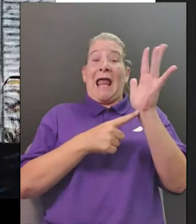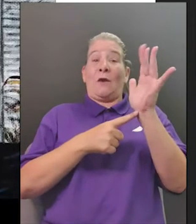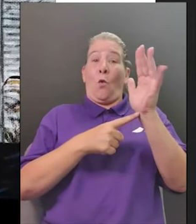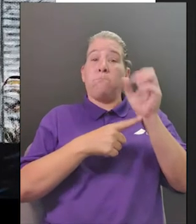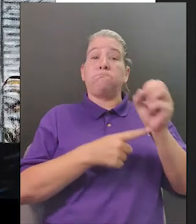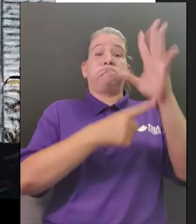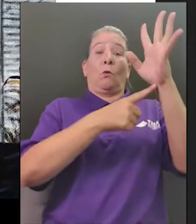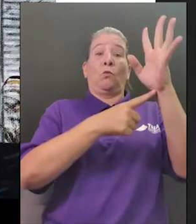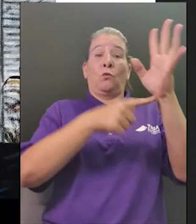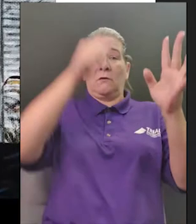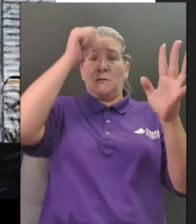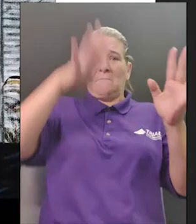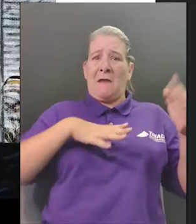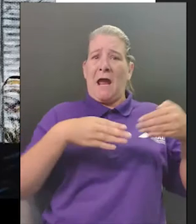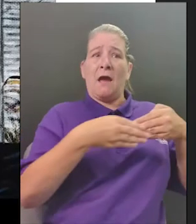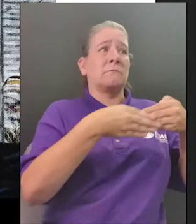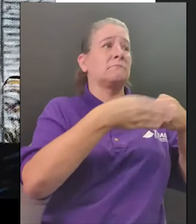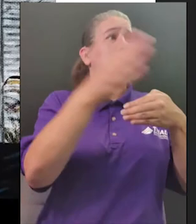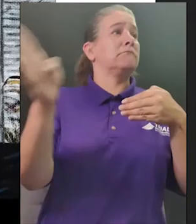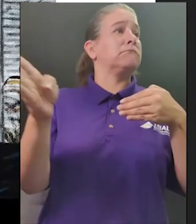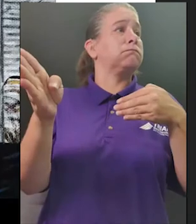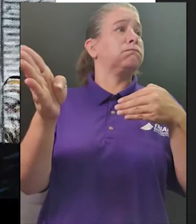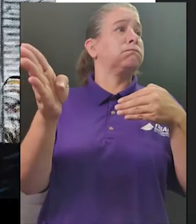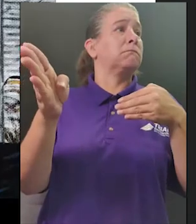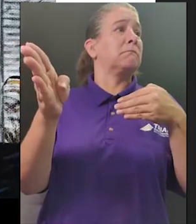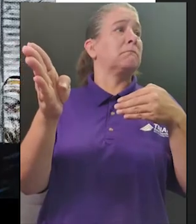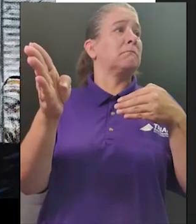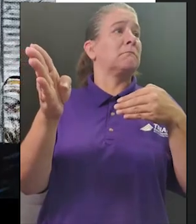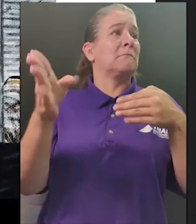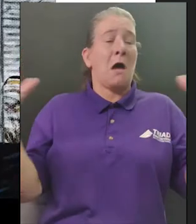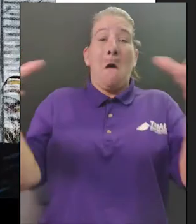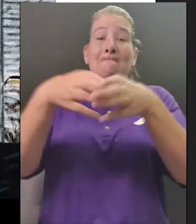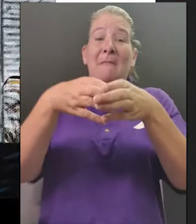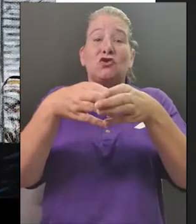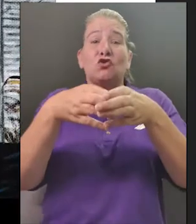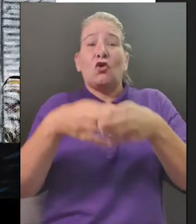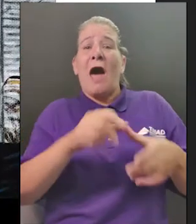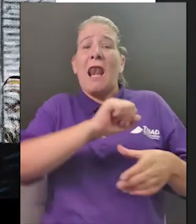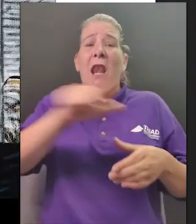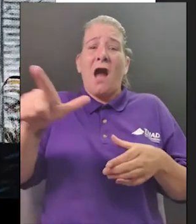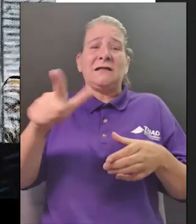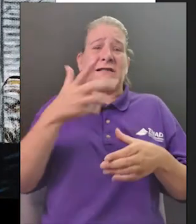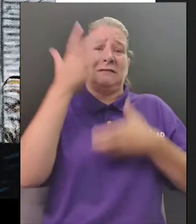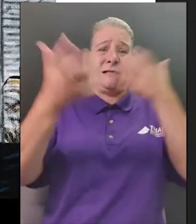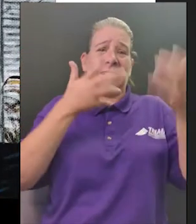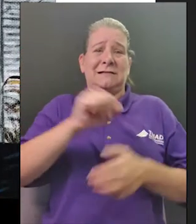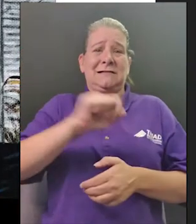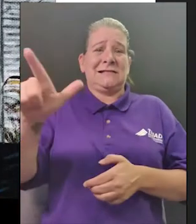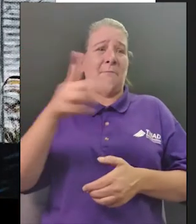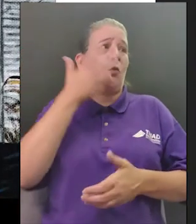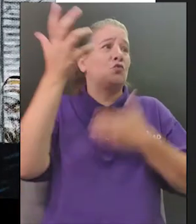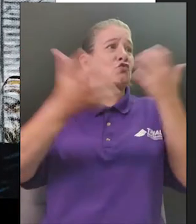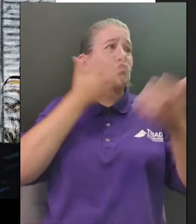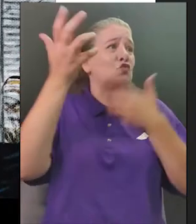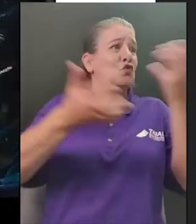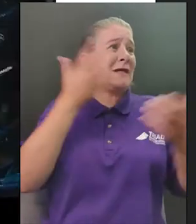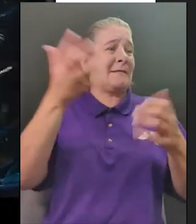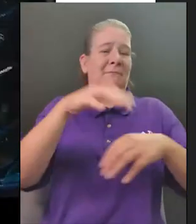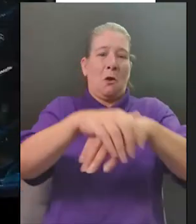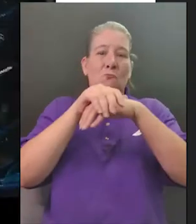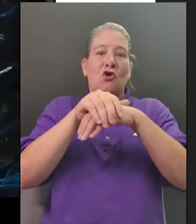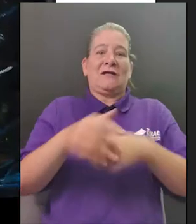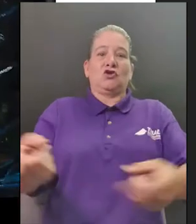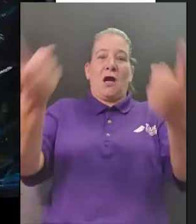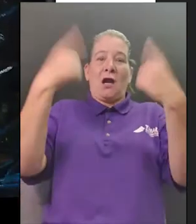muster at londington's sibyl cried the british are burning danbury the man waved and civil rode